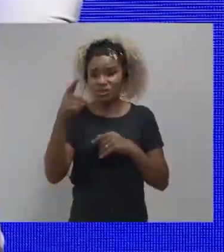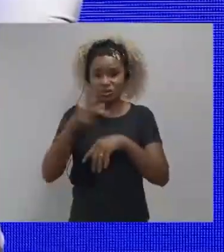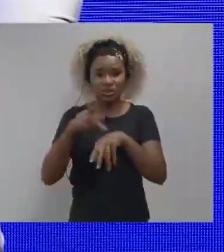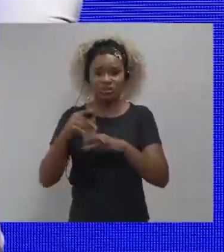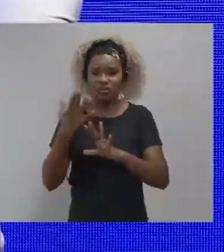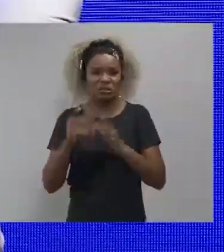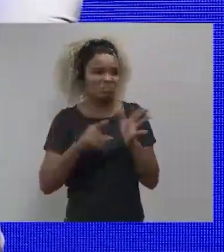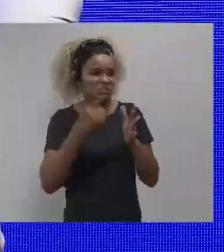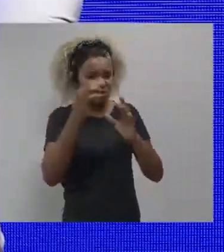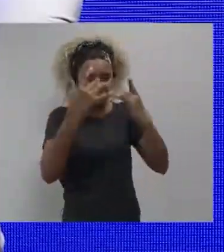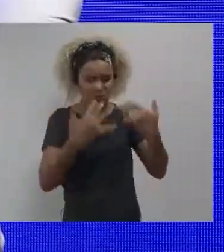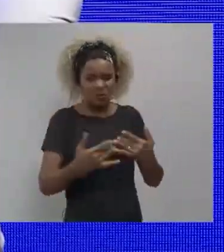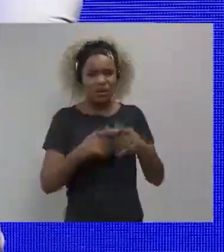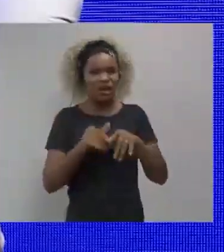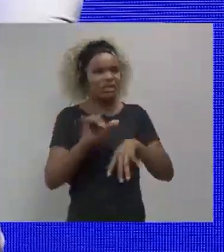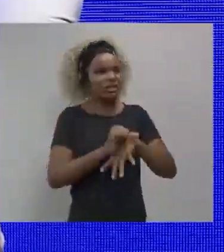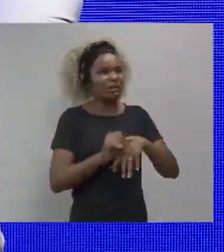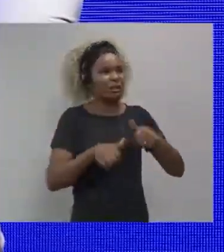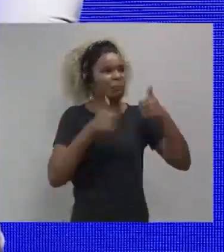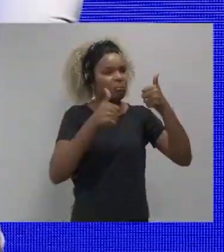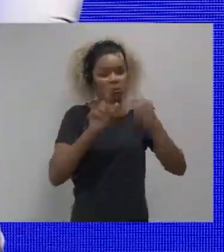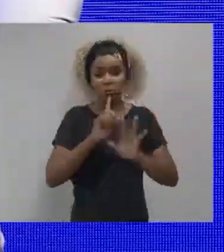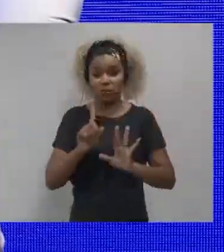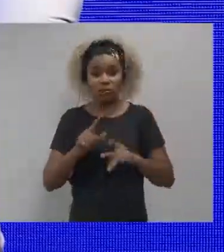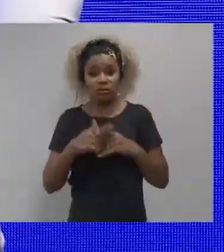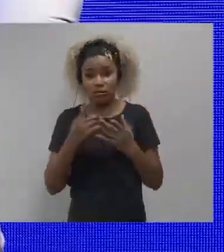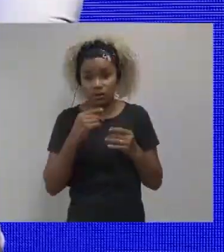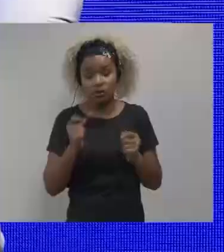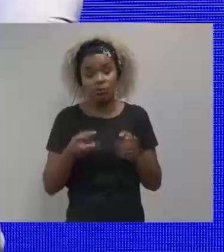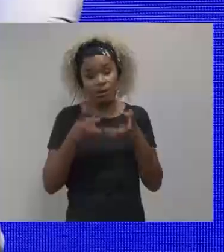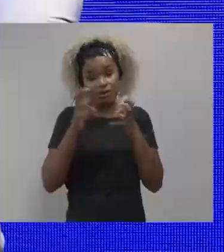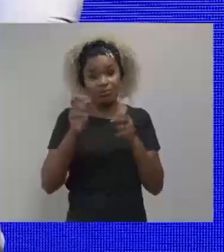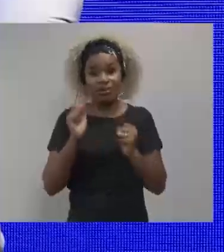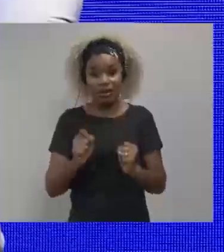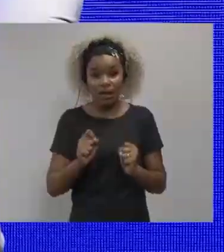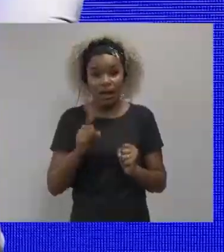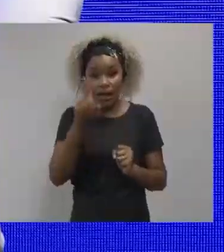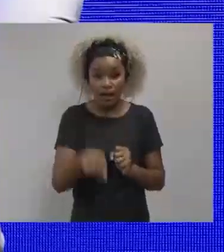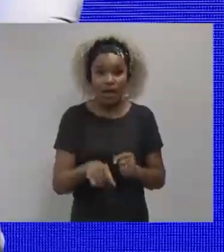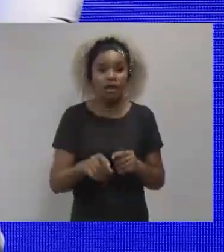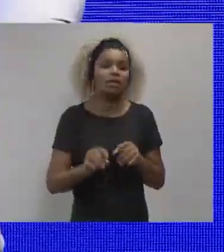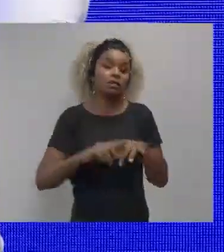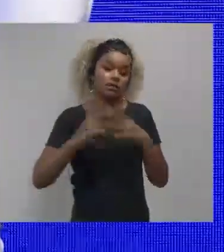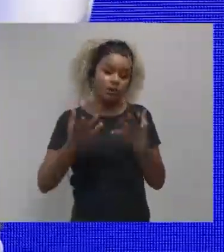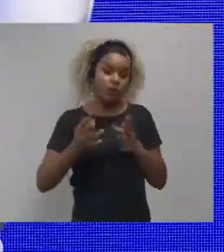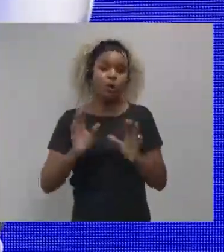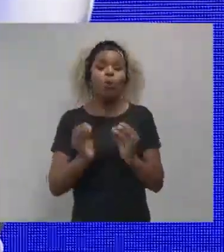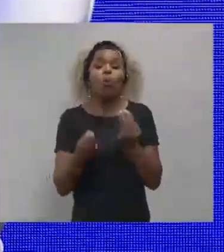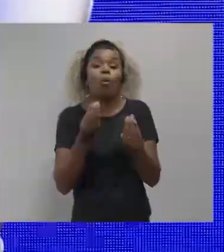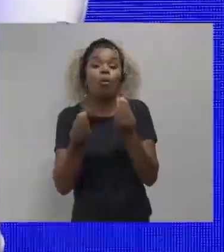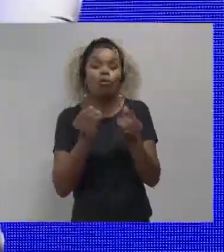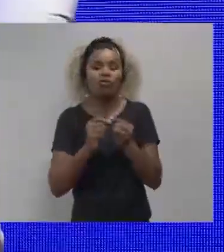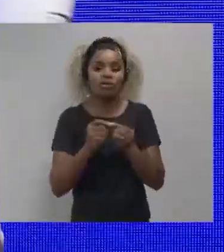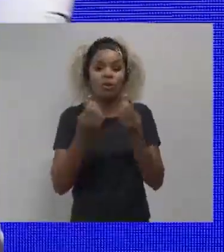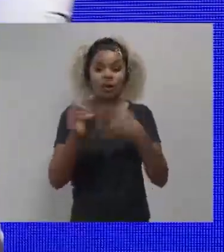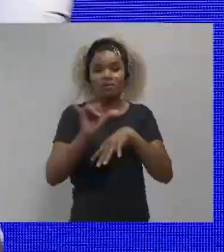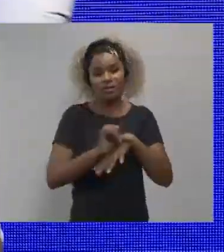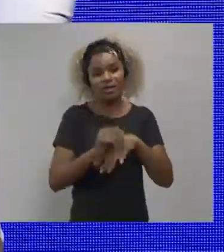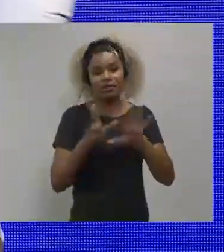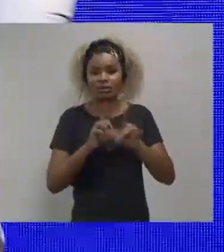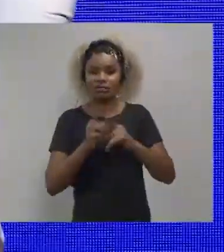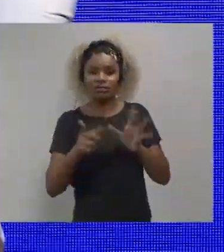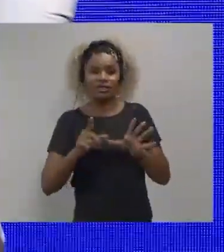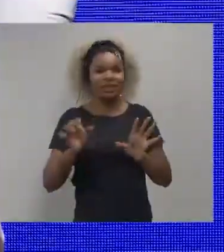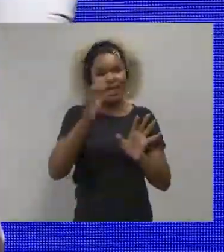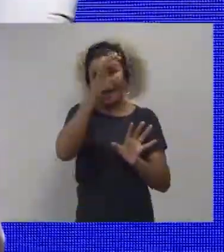experiences are not discussed anymore. privatizing is, you have advantages or not. You